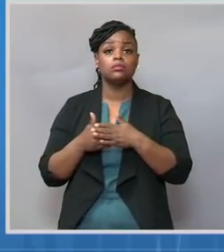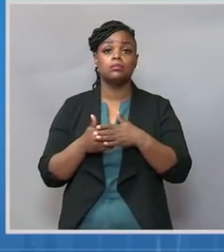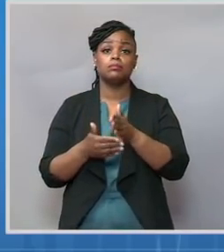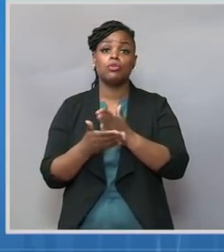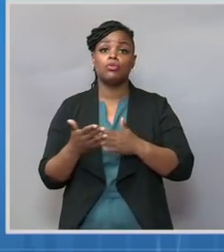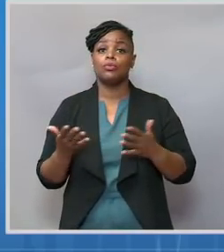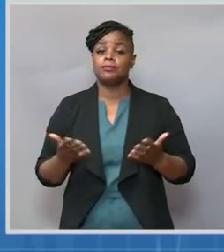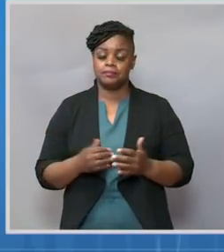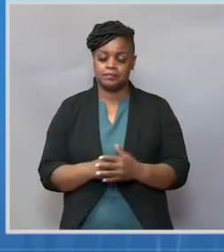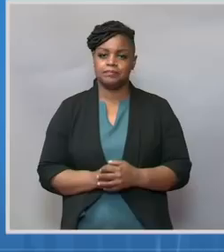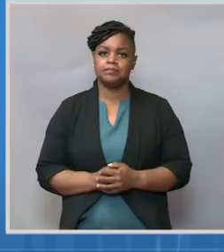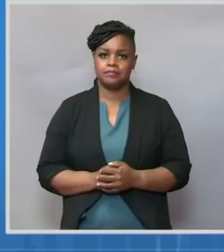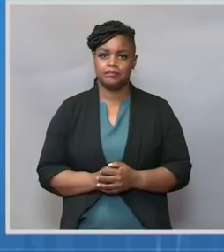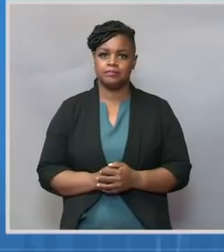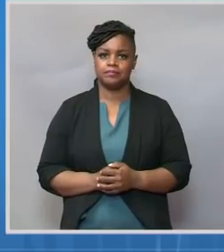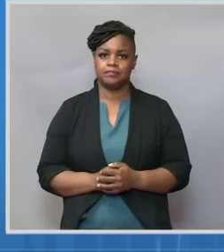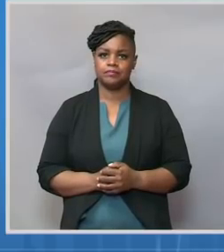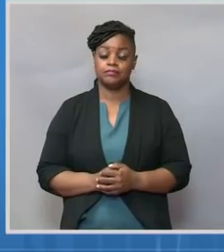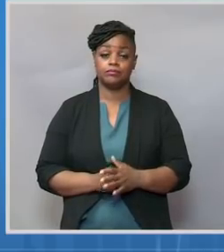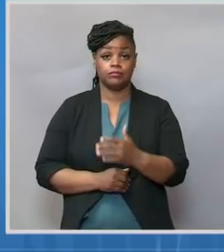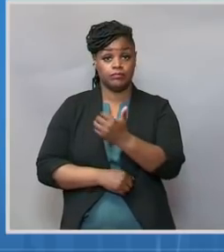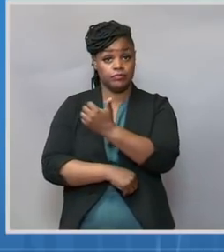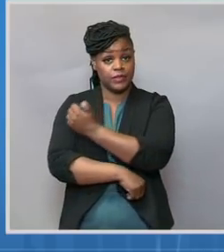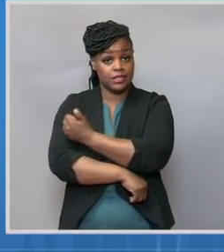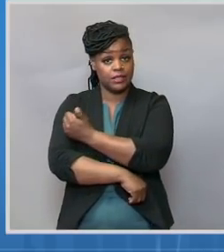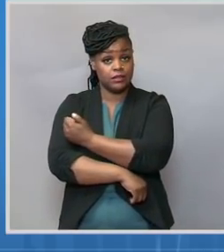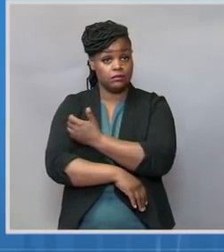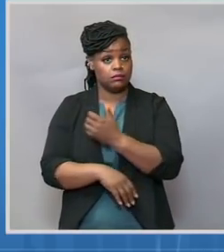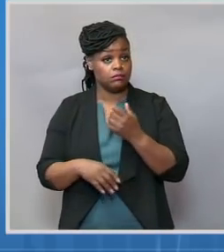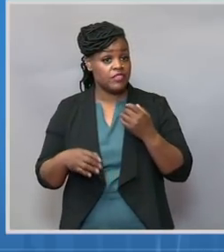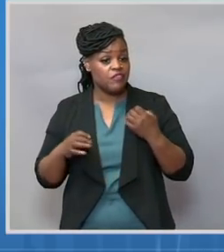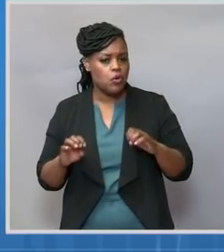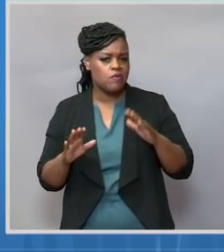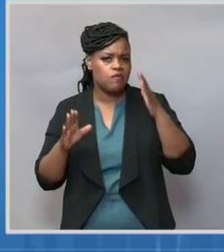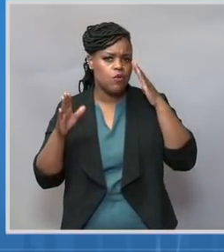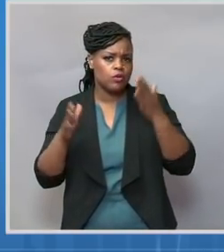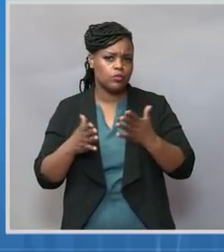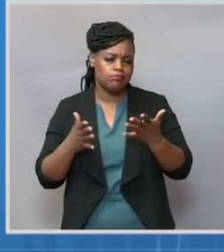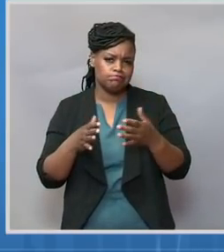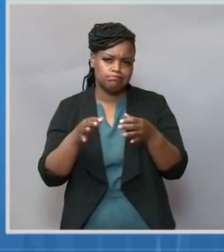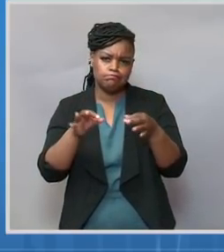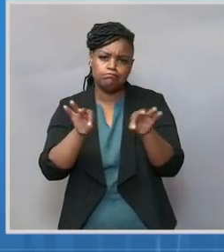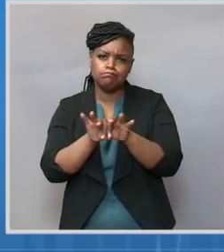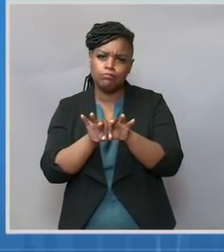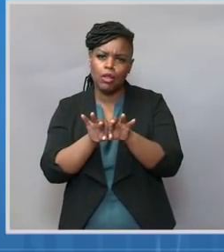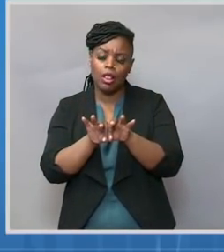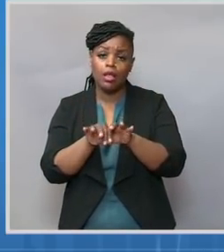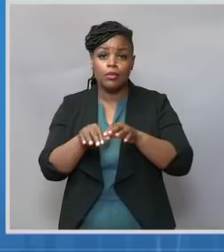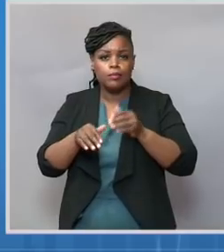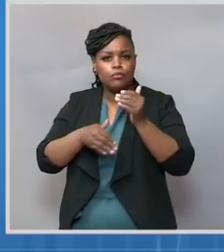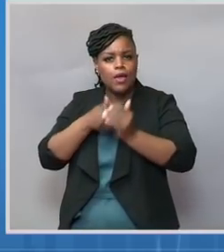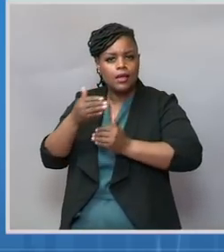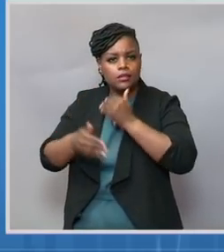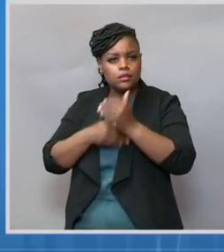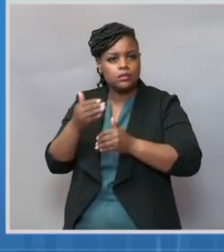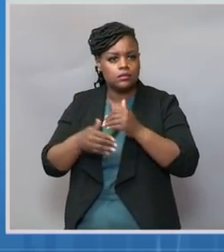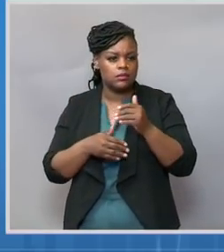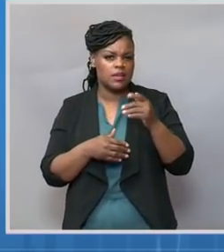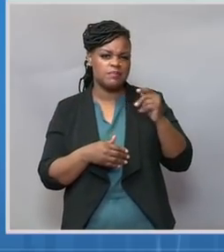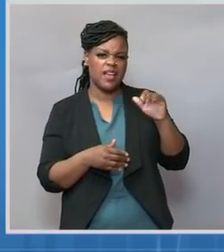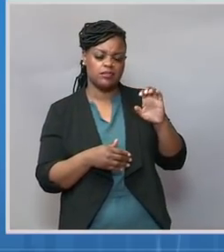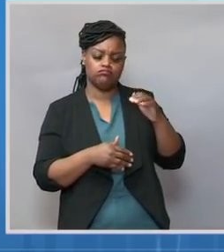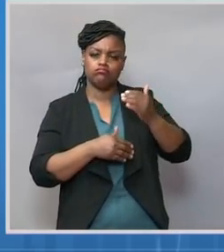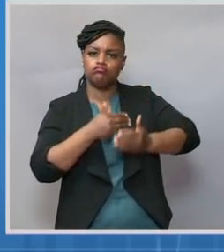Our vaccination efforts to date have focused on significantly increasing the pace of vaccination. That required